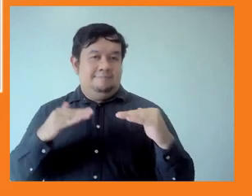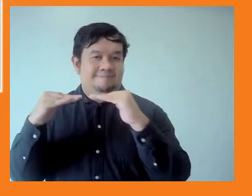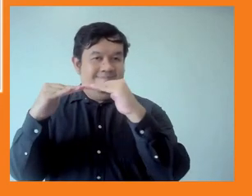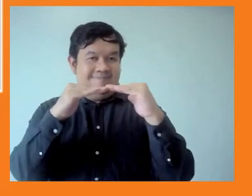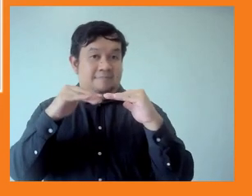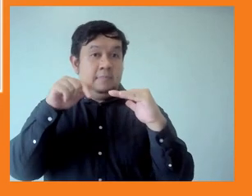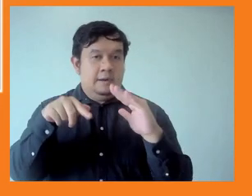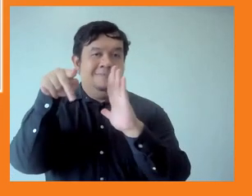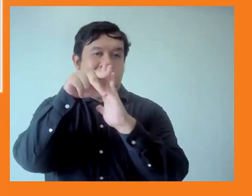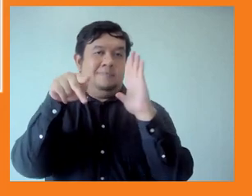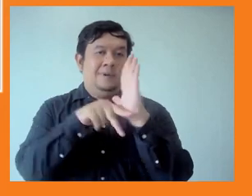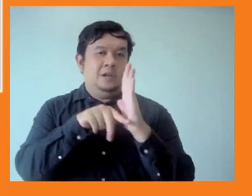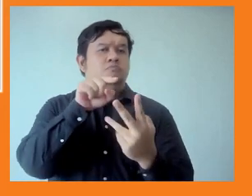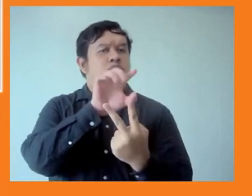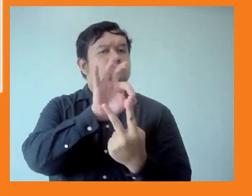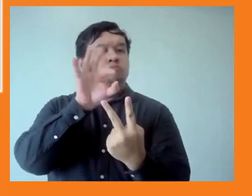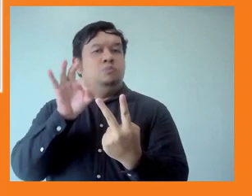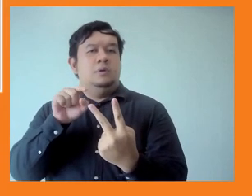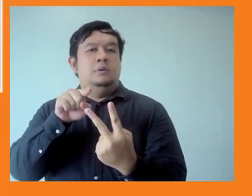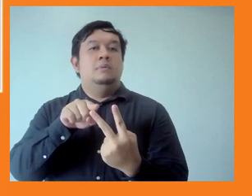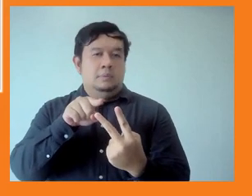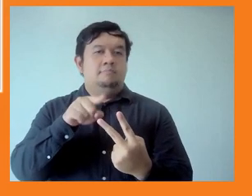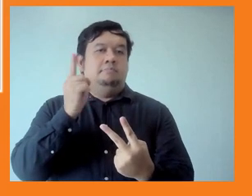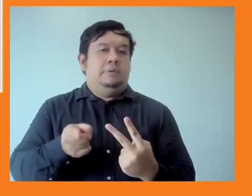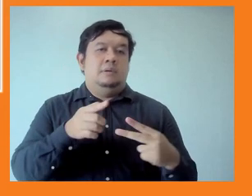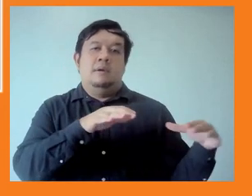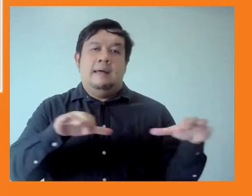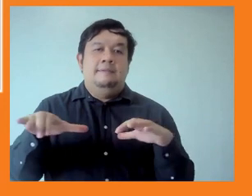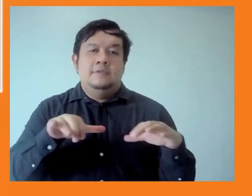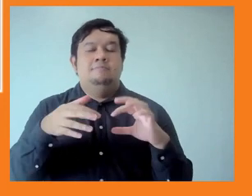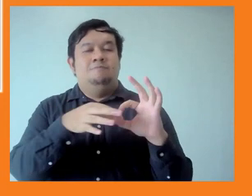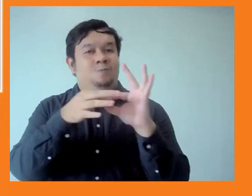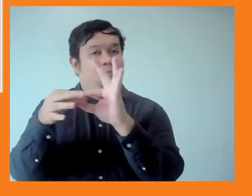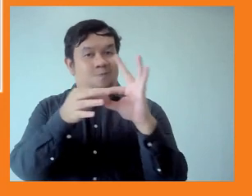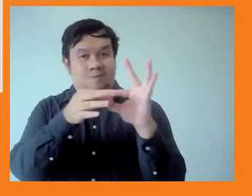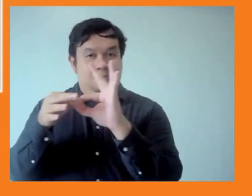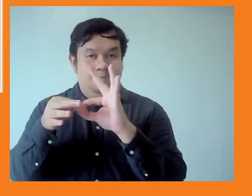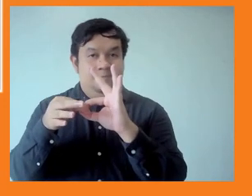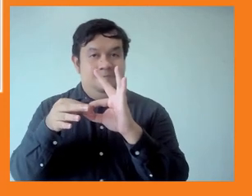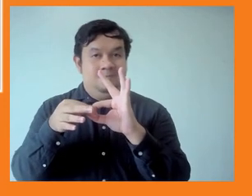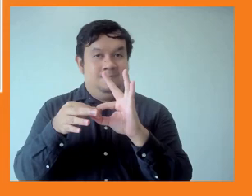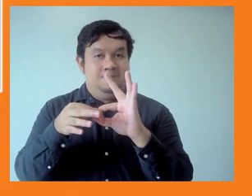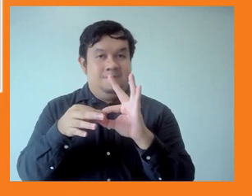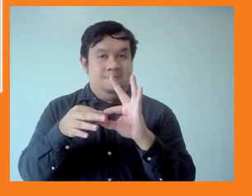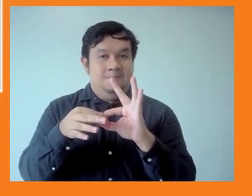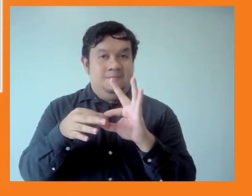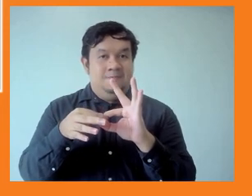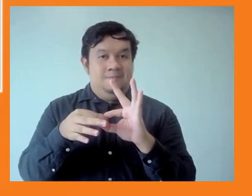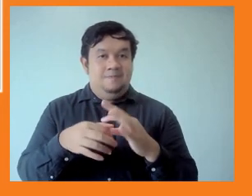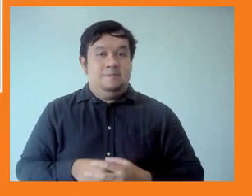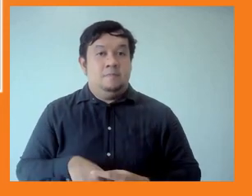have urgent action and collaboration. Thank you, everyone, for letting us draw the big picture with all of you.